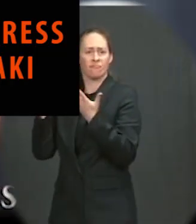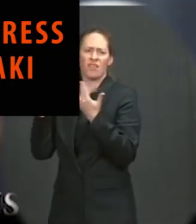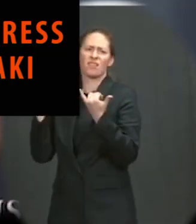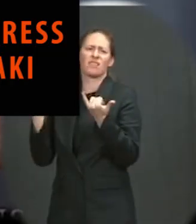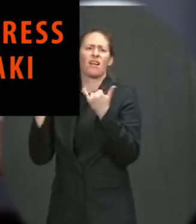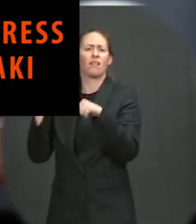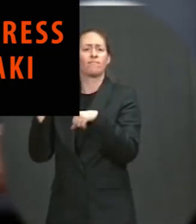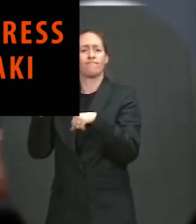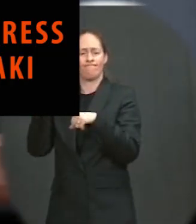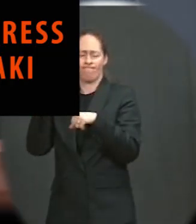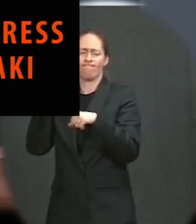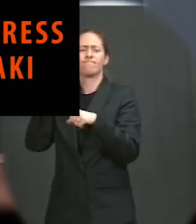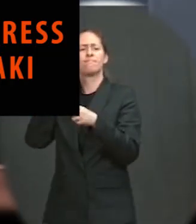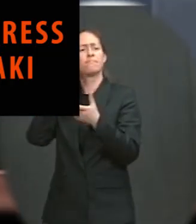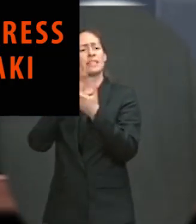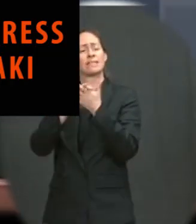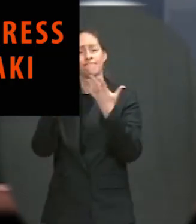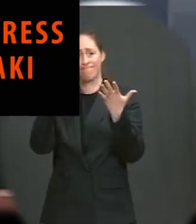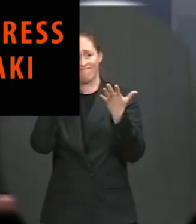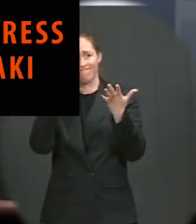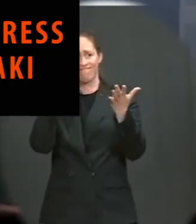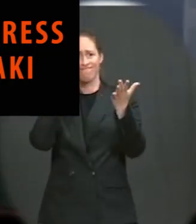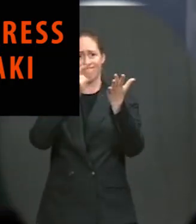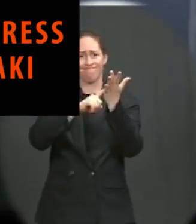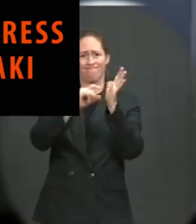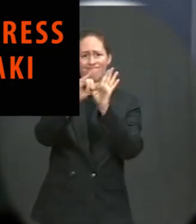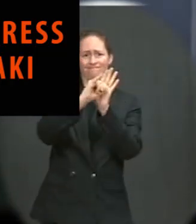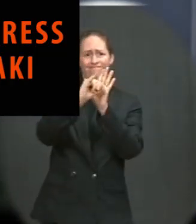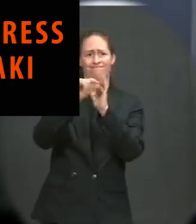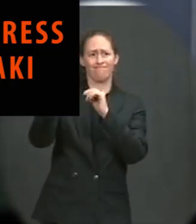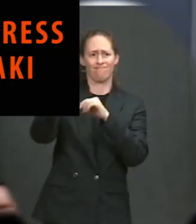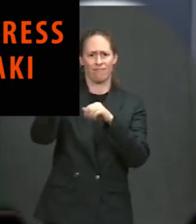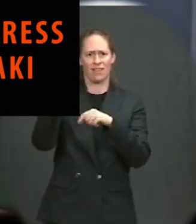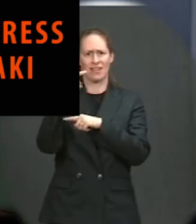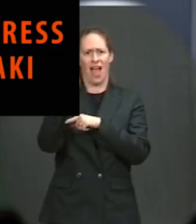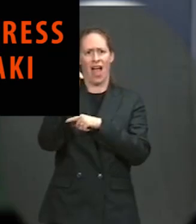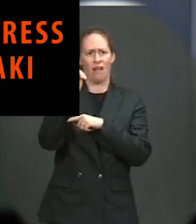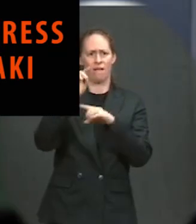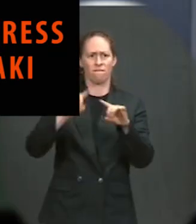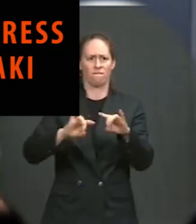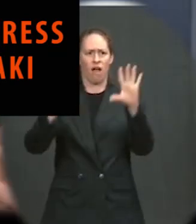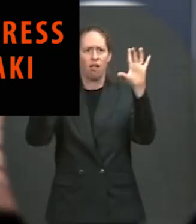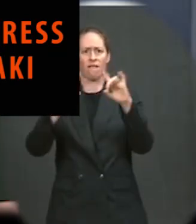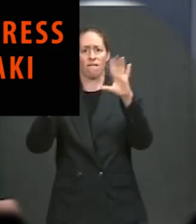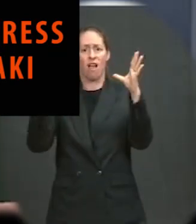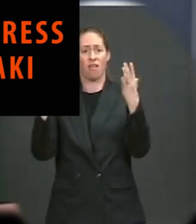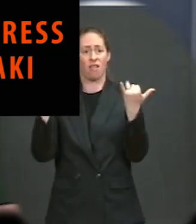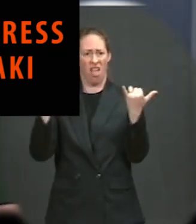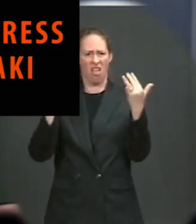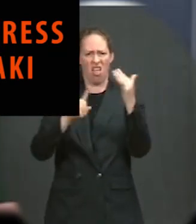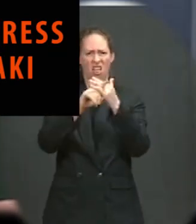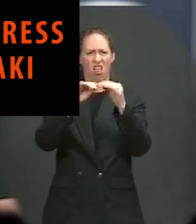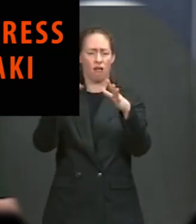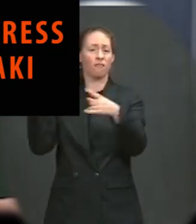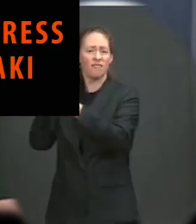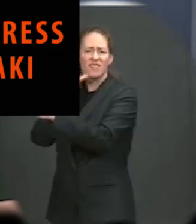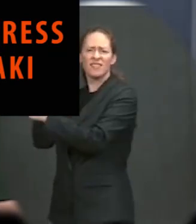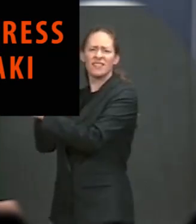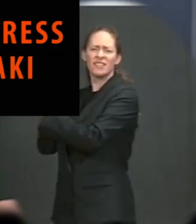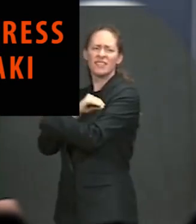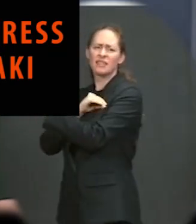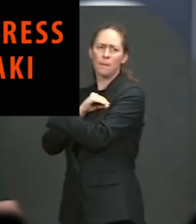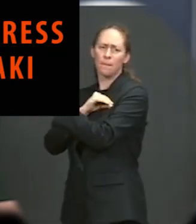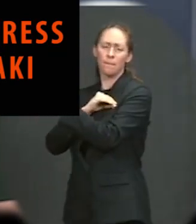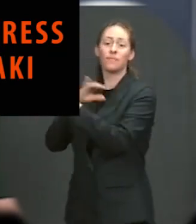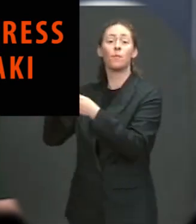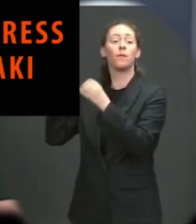affected communities across the country over the last year and a half is unacceptable. That's why his administration is moving decisively to act with a